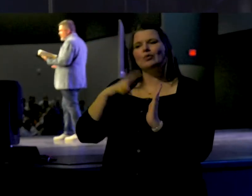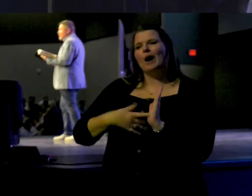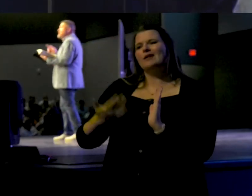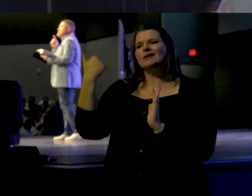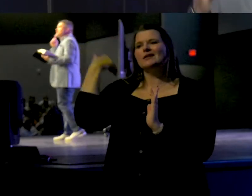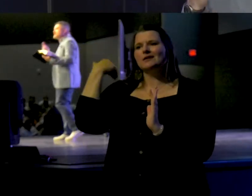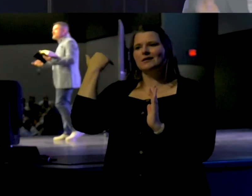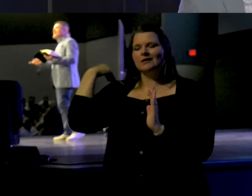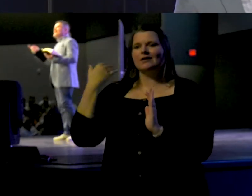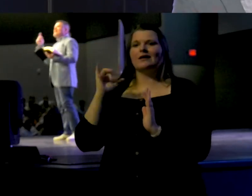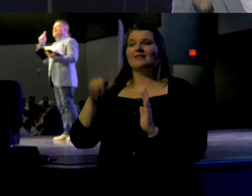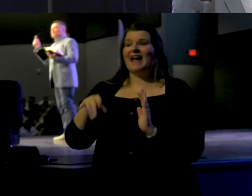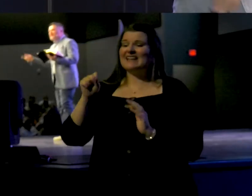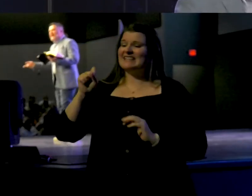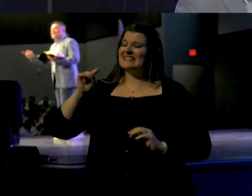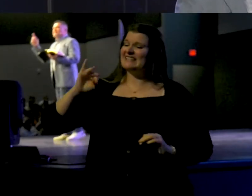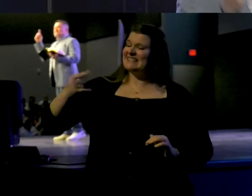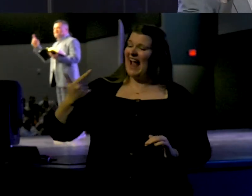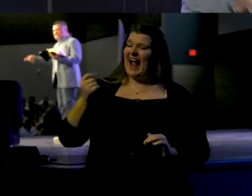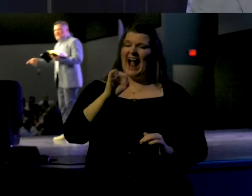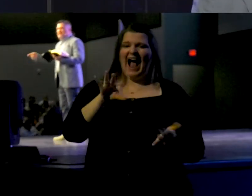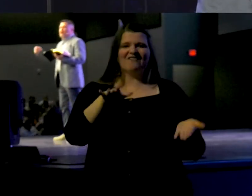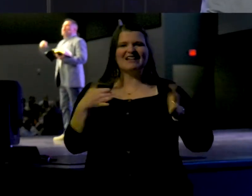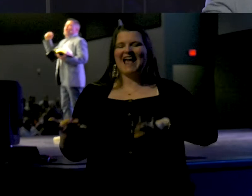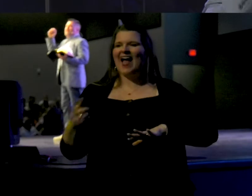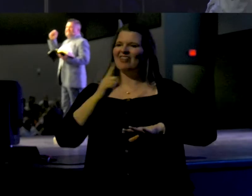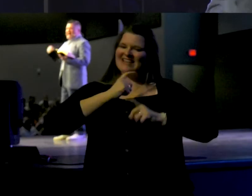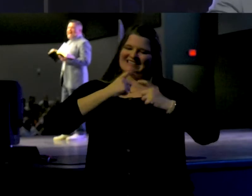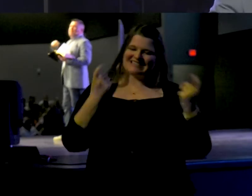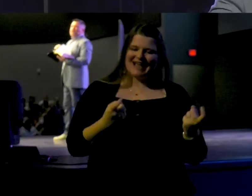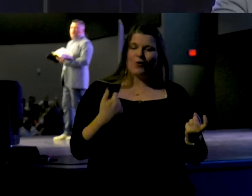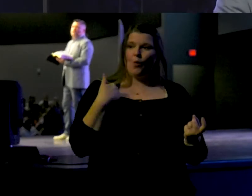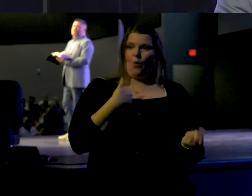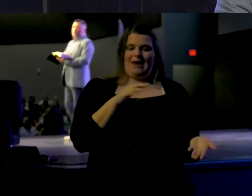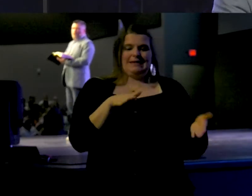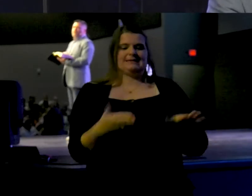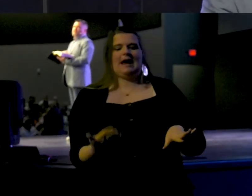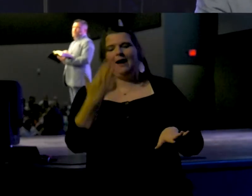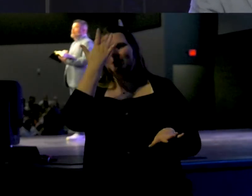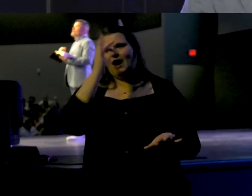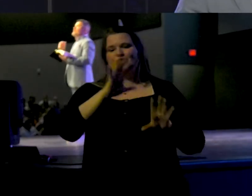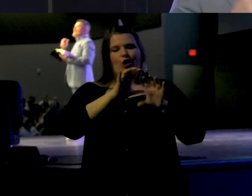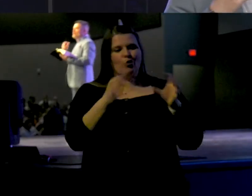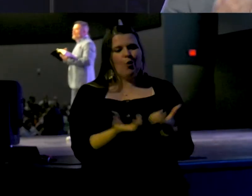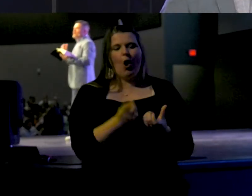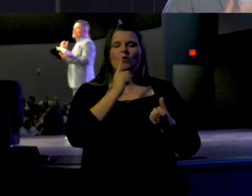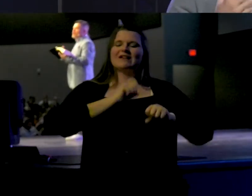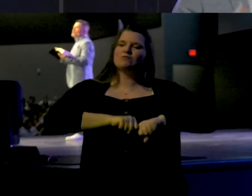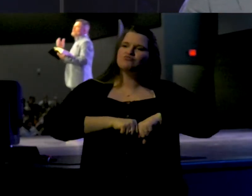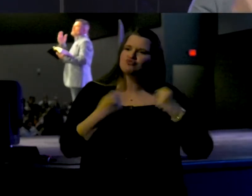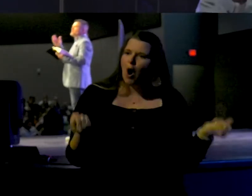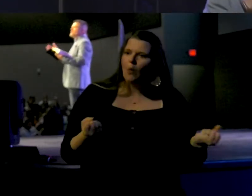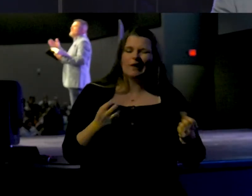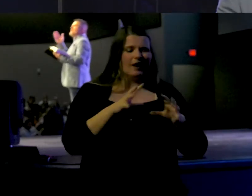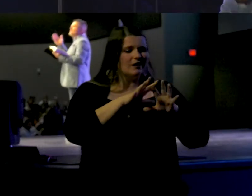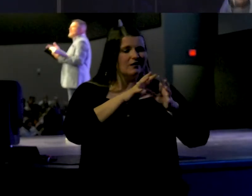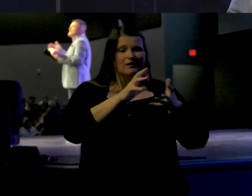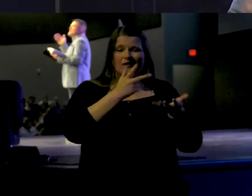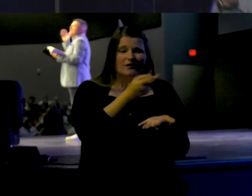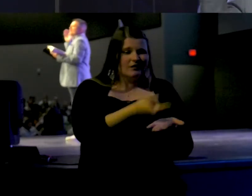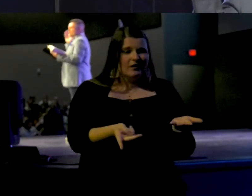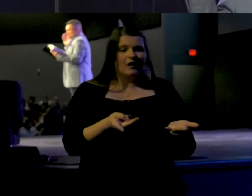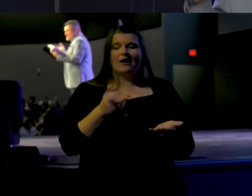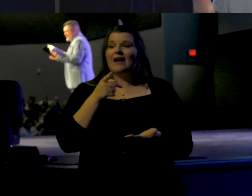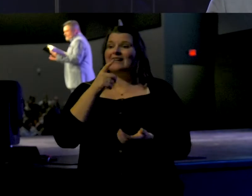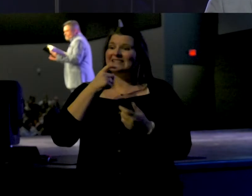at church at the mill. The sting of death is sin. We die because the world is broken, and we are broken. The sting of